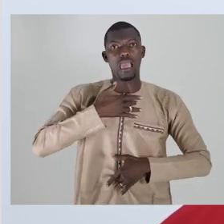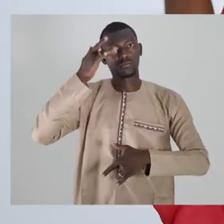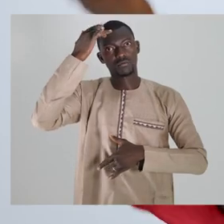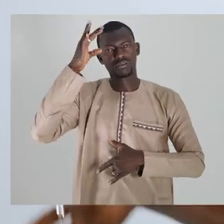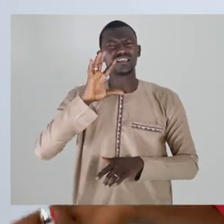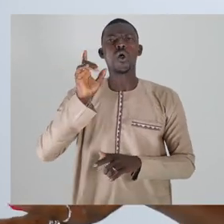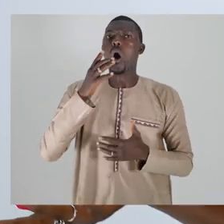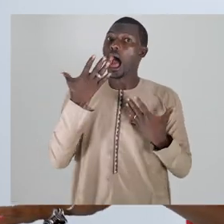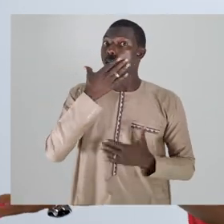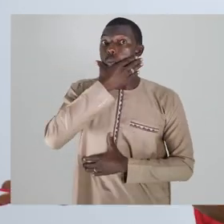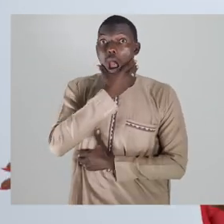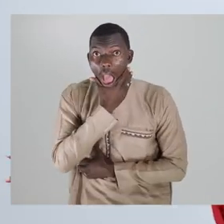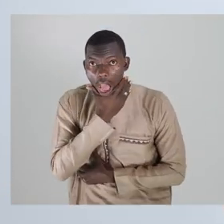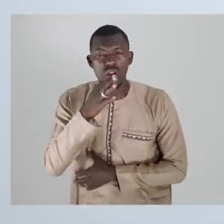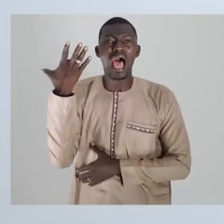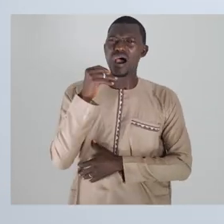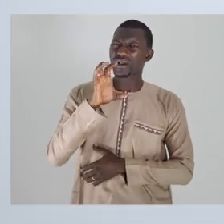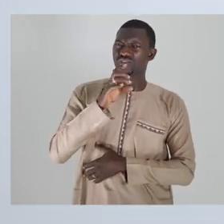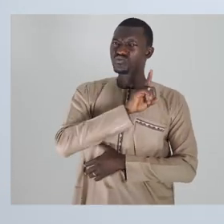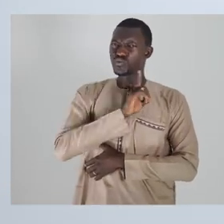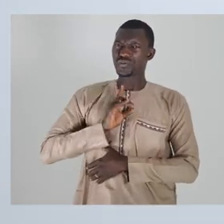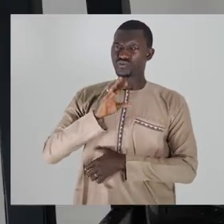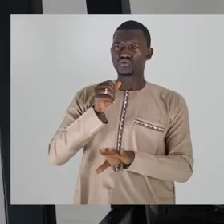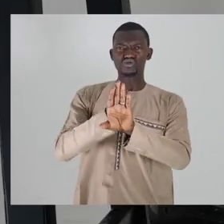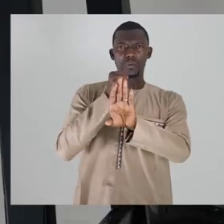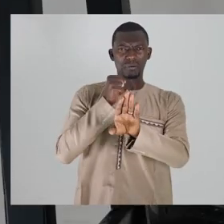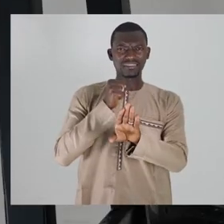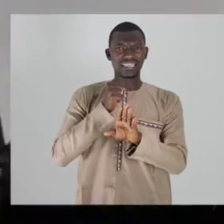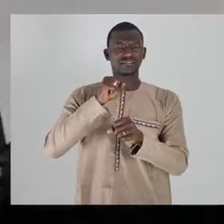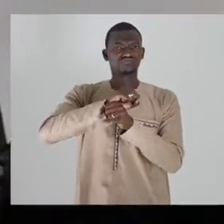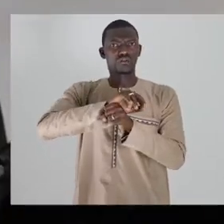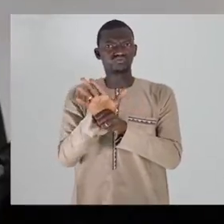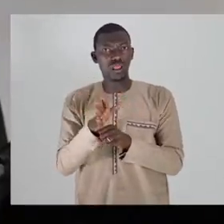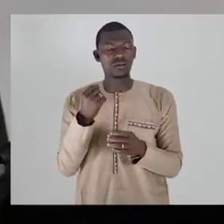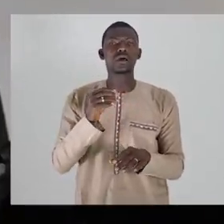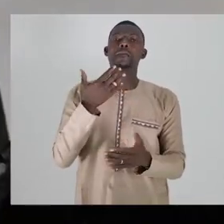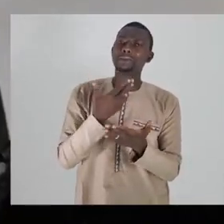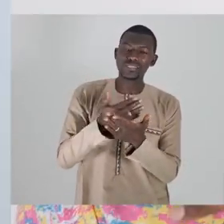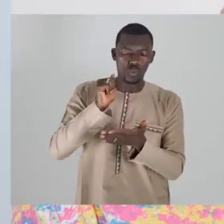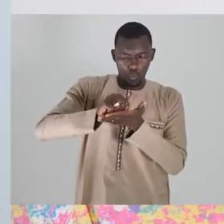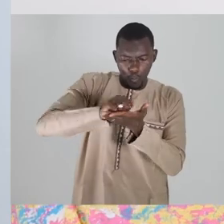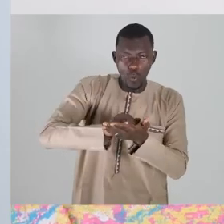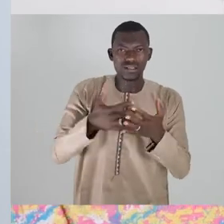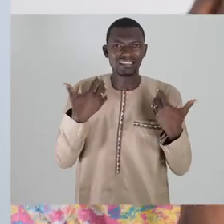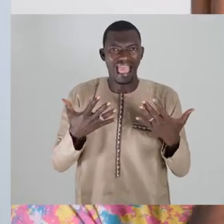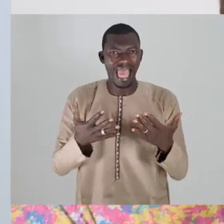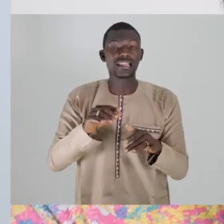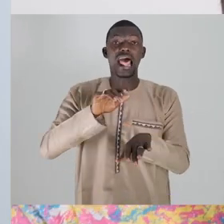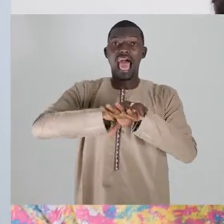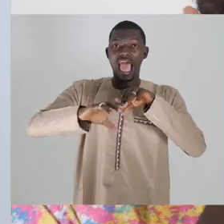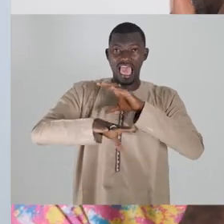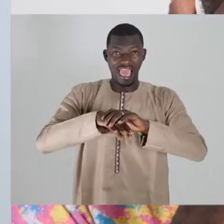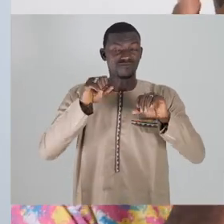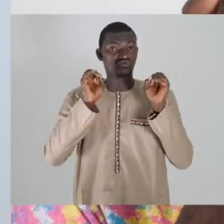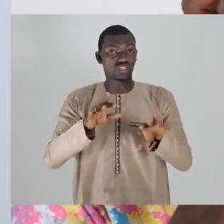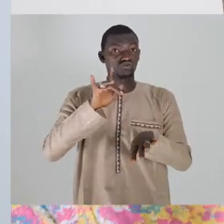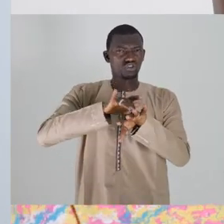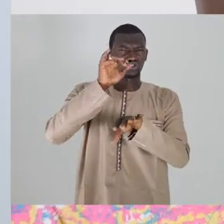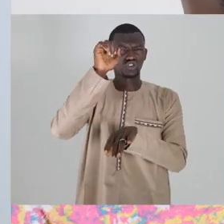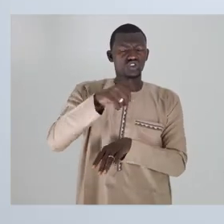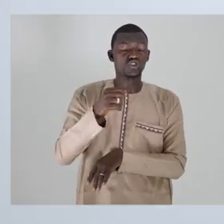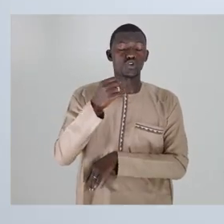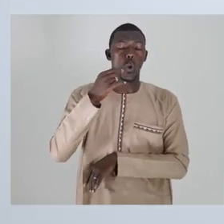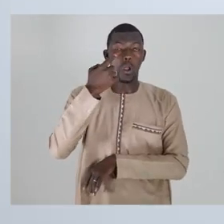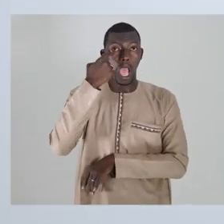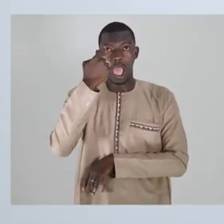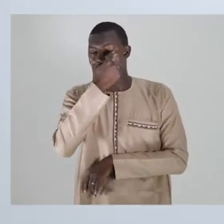be inhaled. Wow! What can we do to protect ourselves? Wash your hands often with soap and water. Avoid touching your eyes, nose and